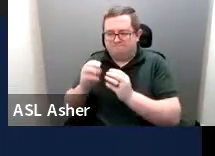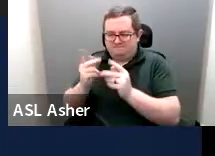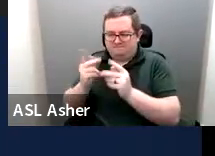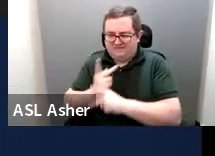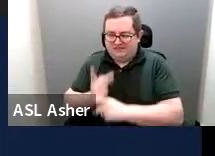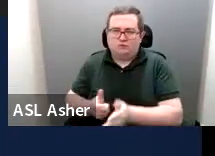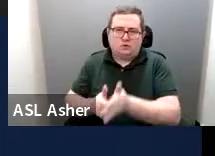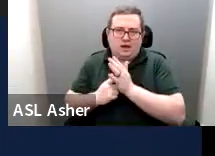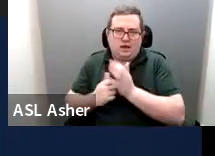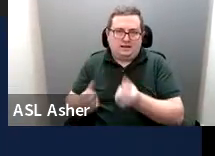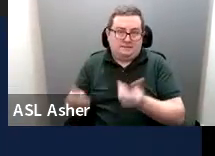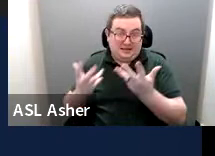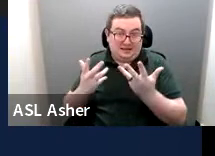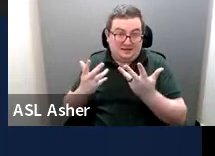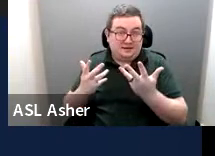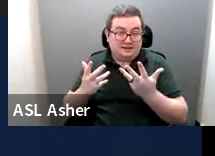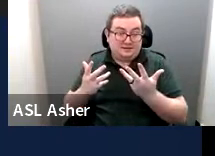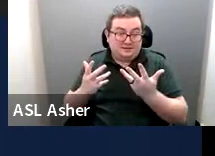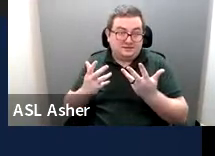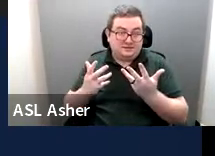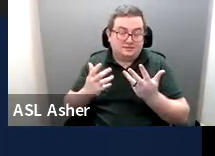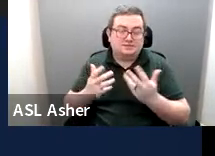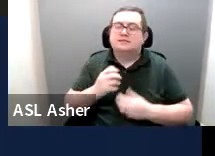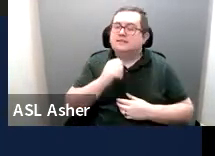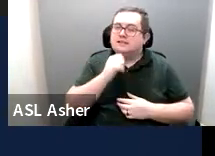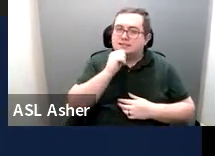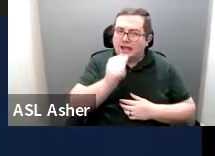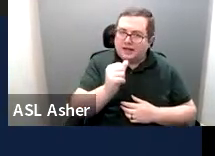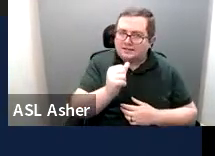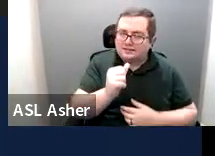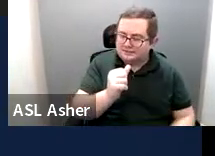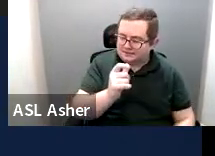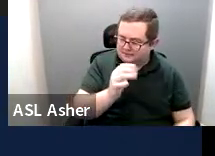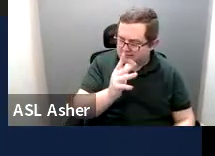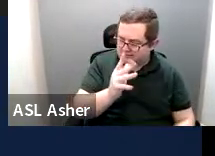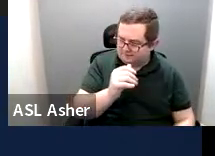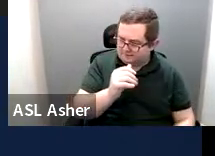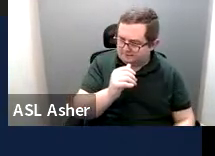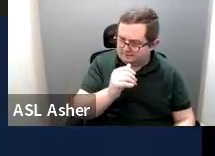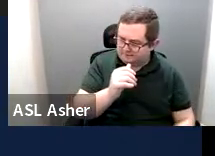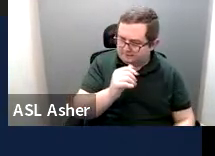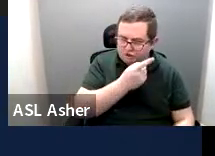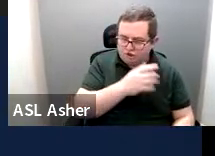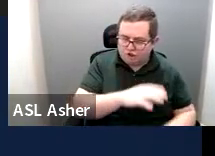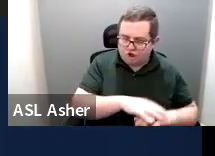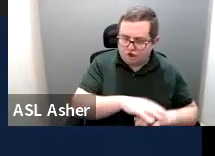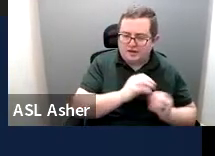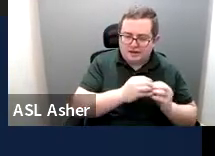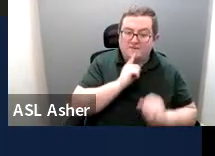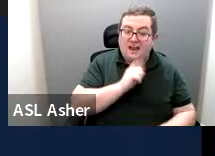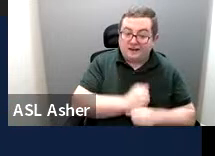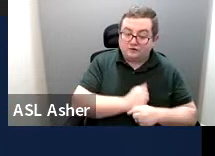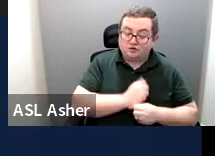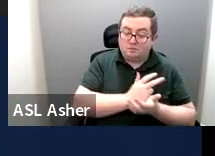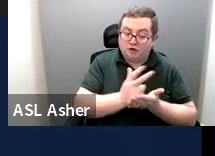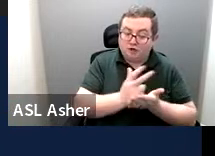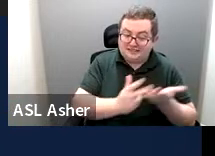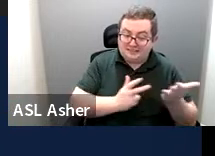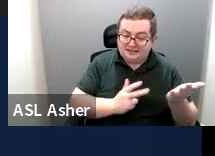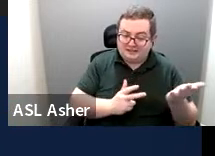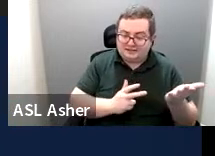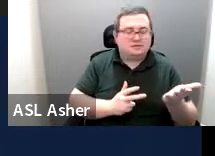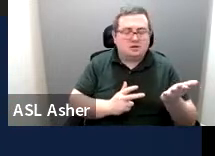that's actually, that's provided, not, not on just the number of actual parking spaces, but